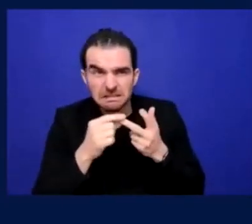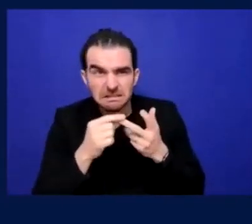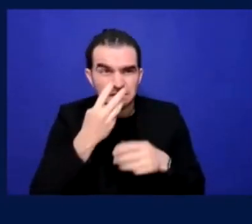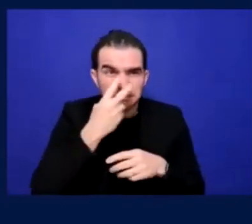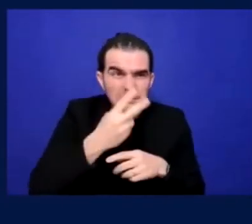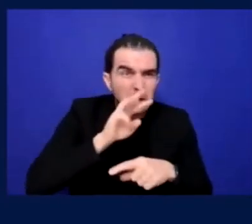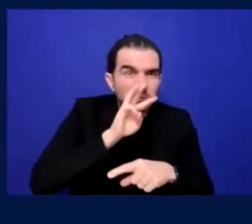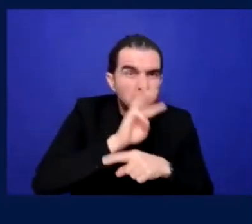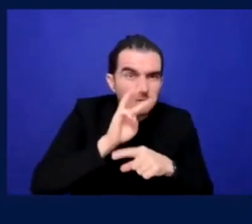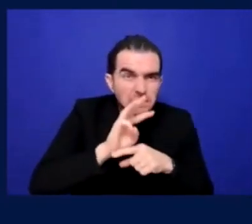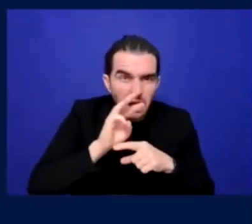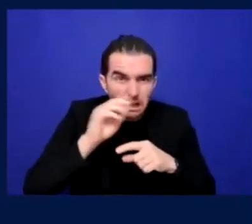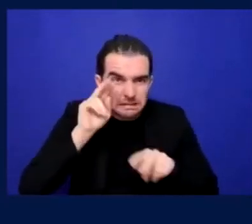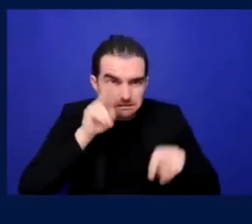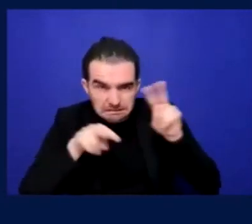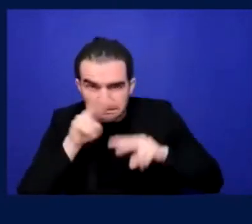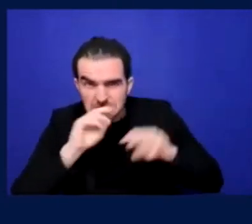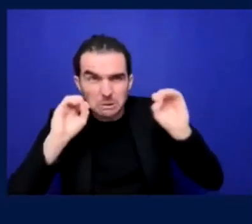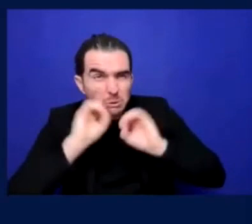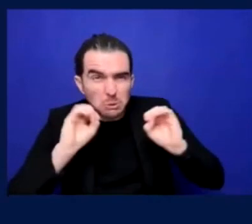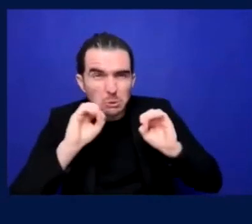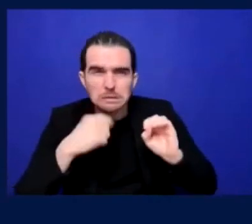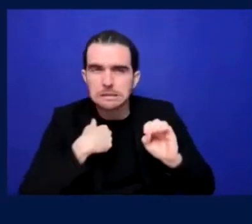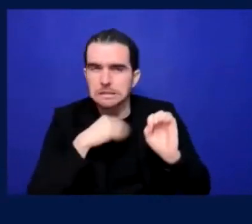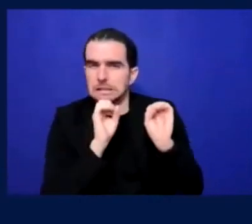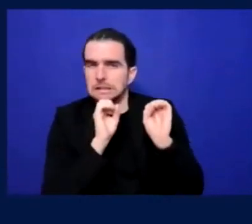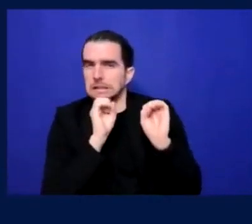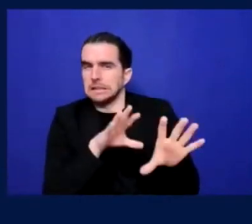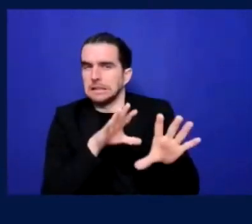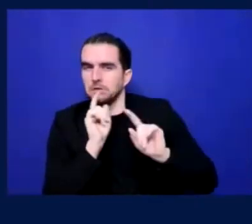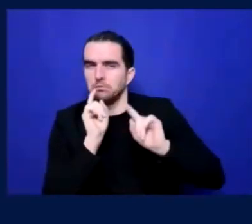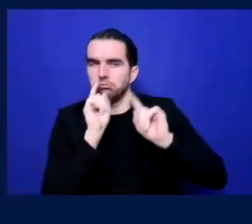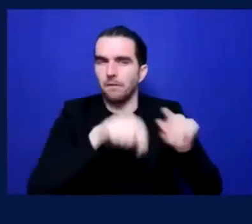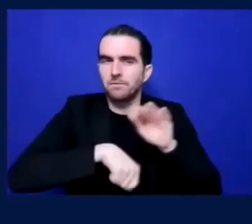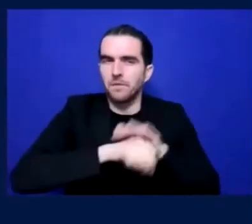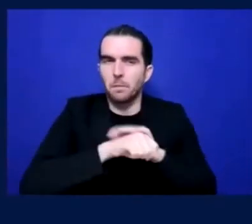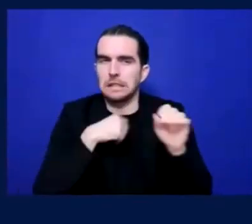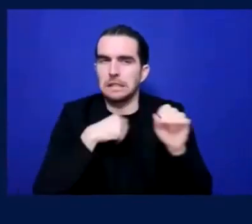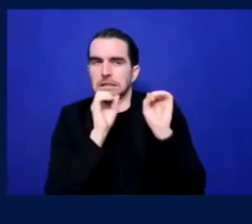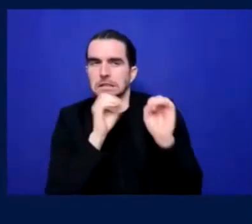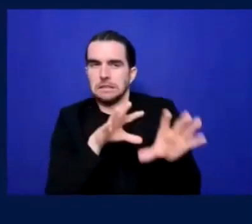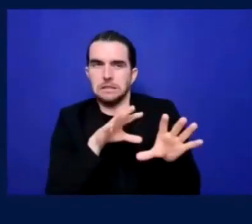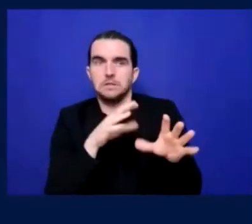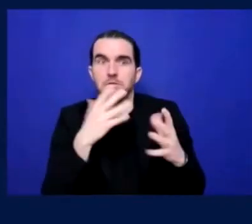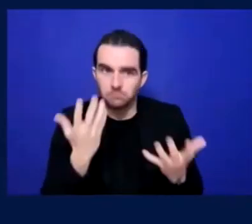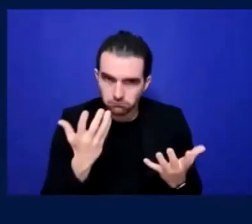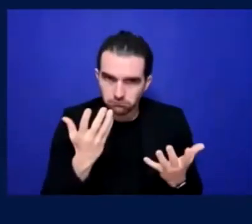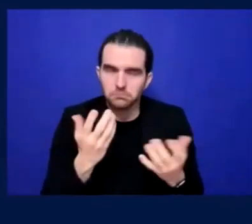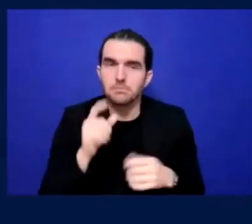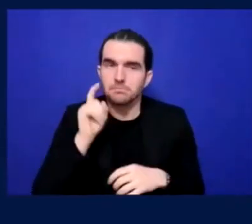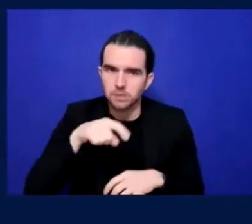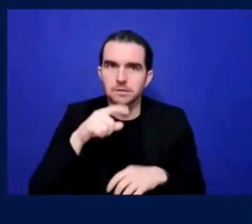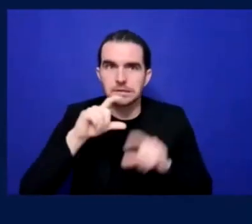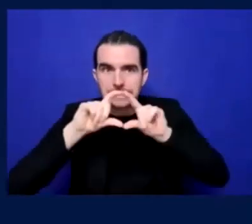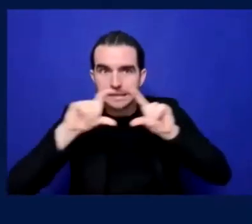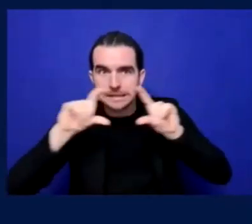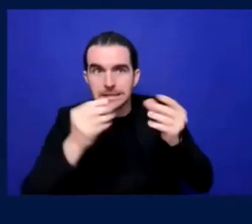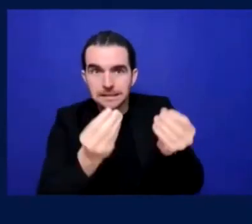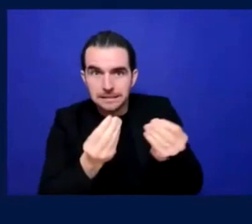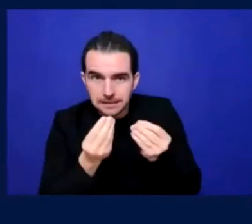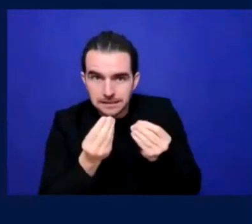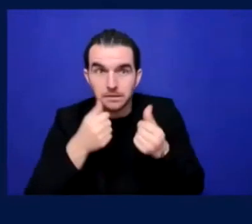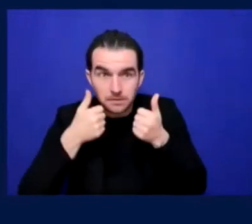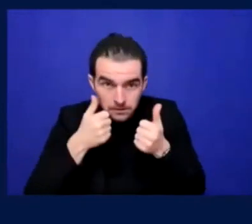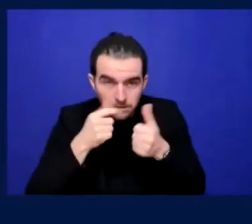you're aware of as well. On those hassle issues, um, is there any situations for